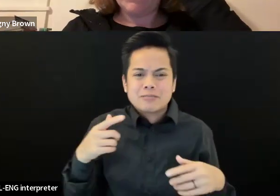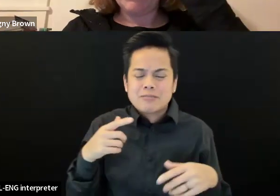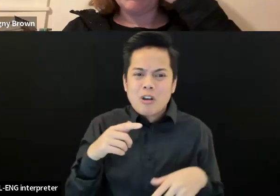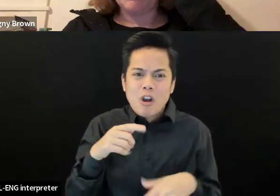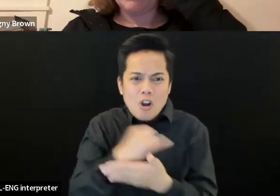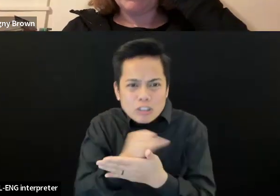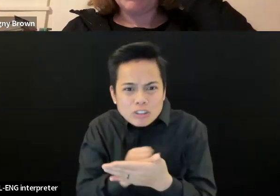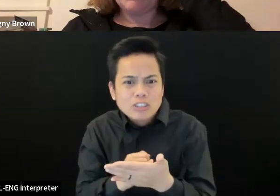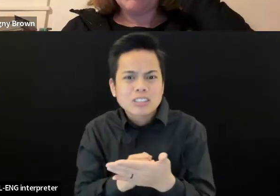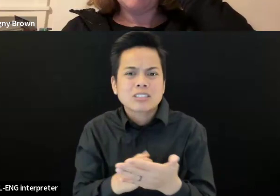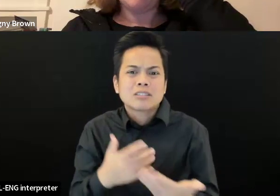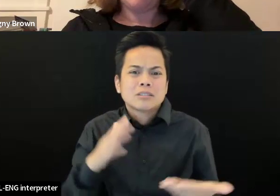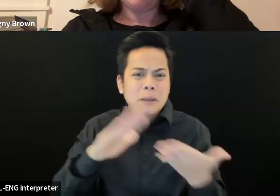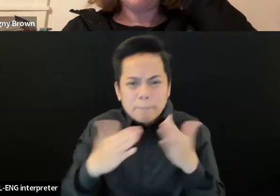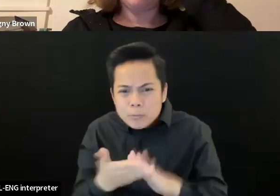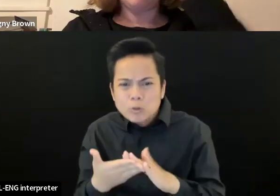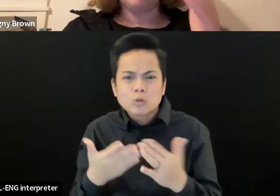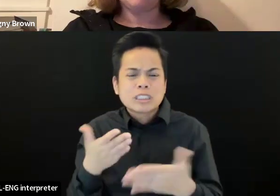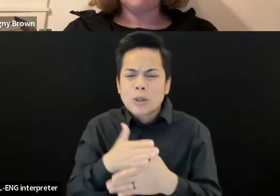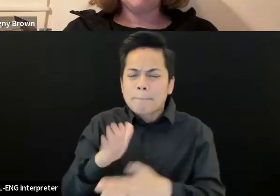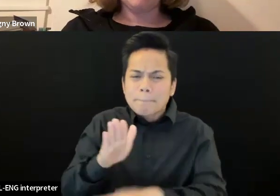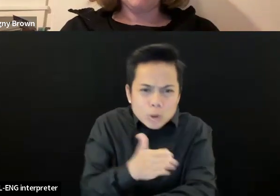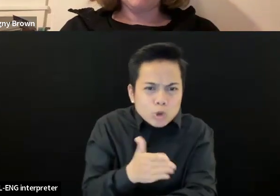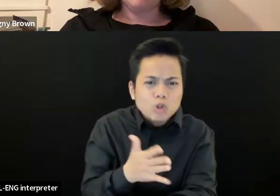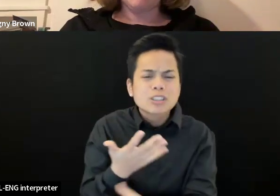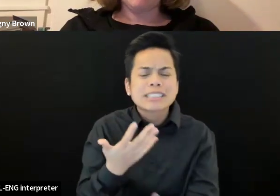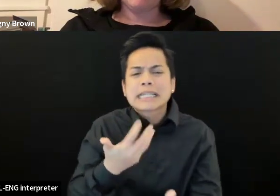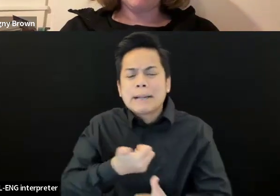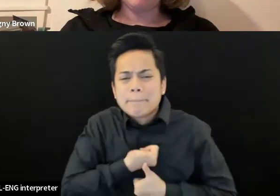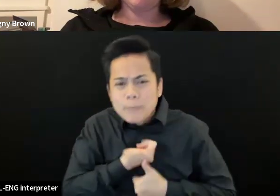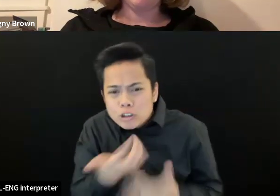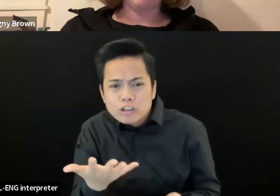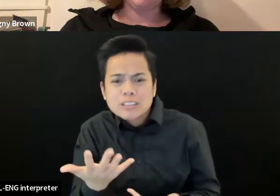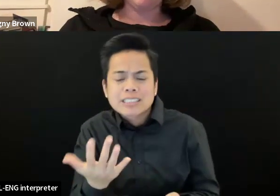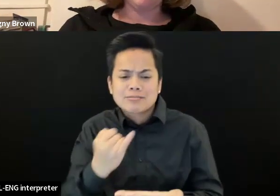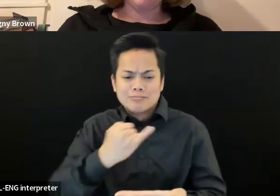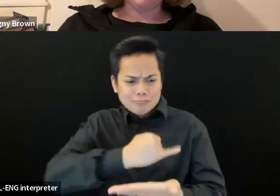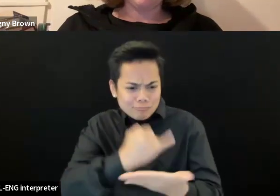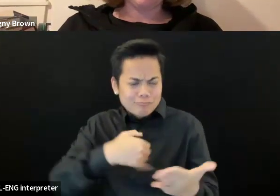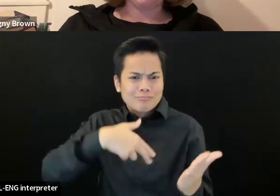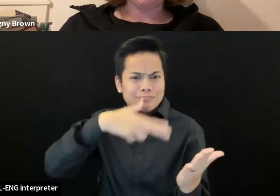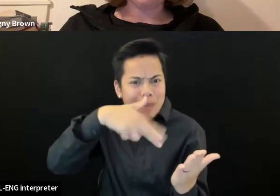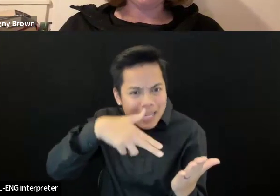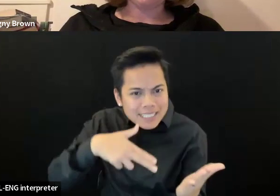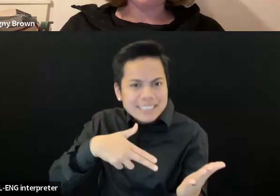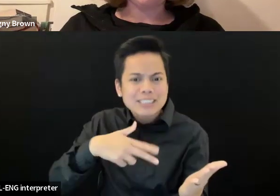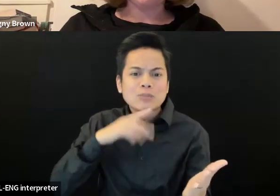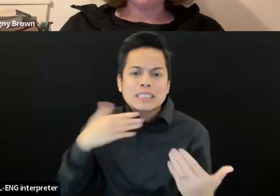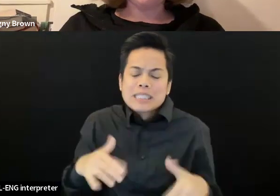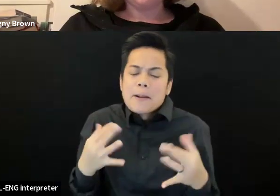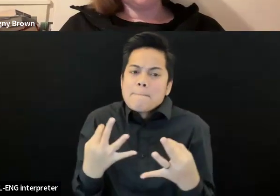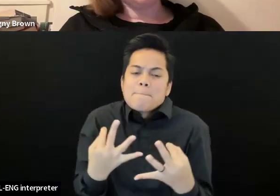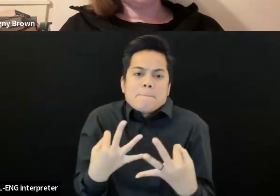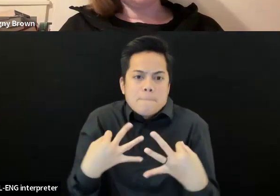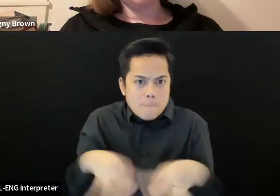and poetry and illustration and painting. It's, it's so important, especially as disabled people